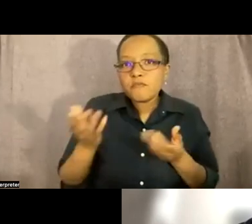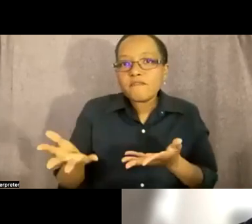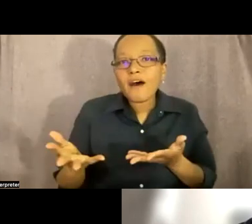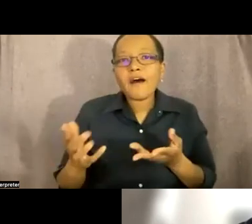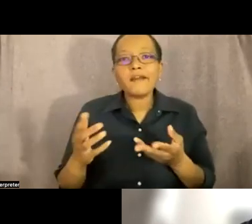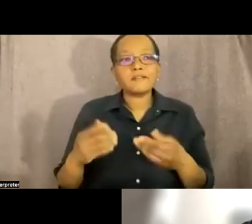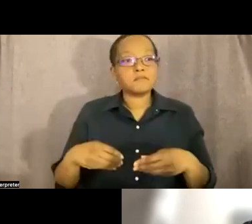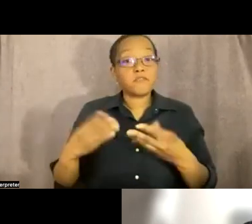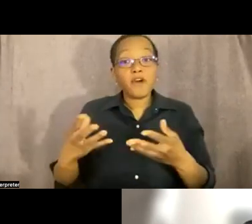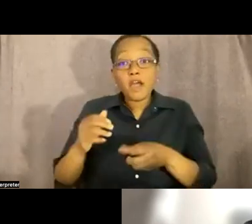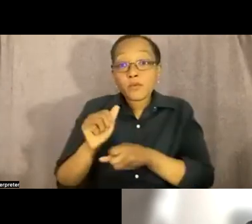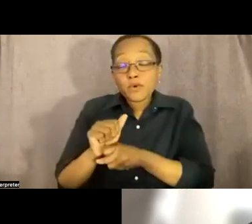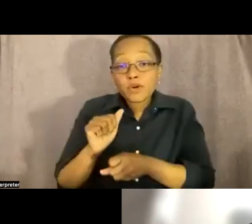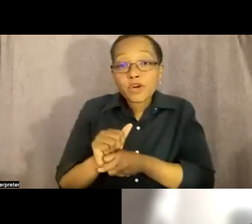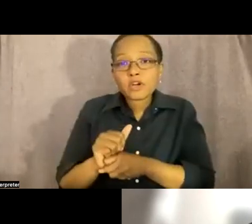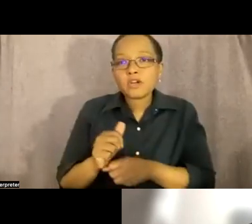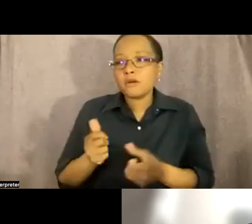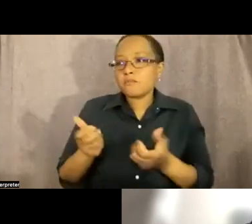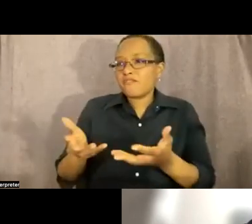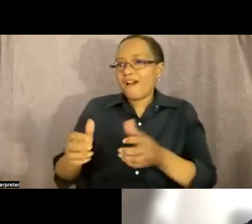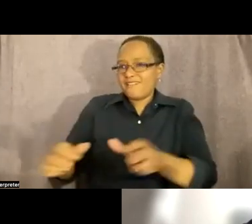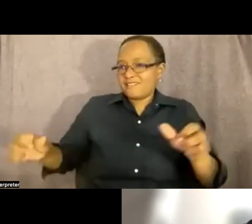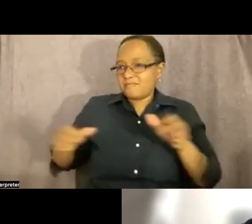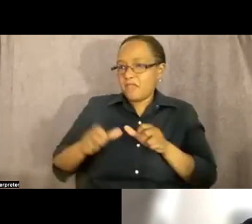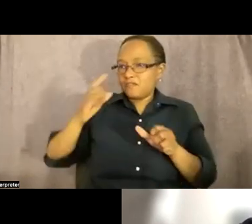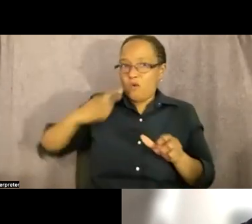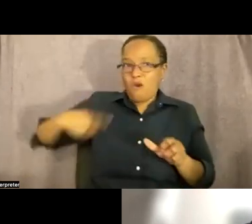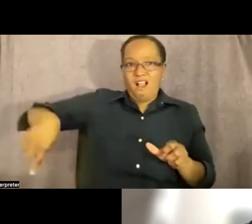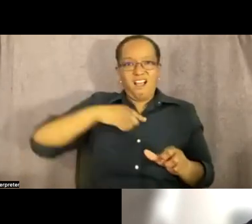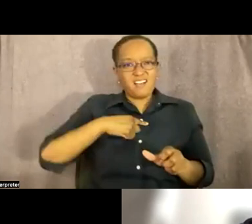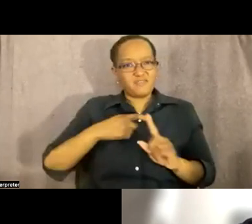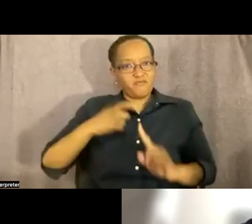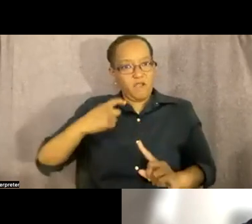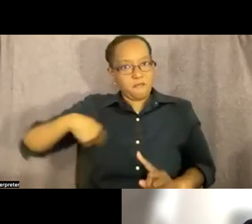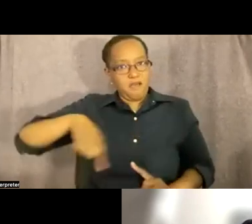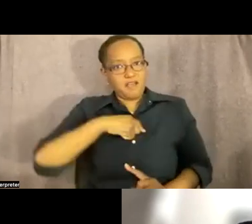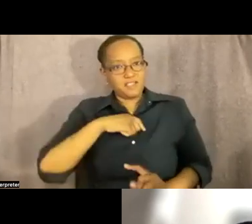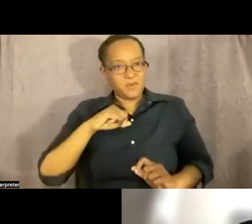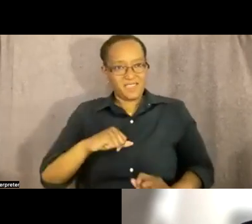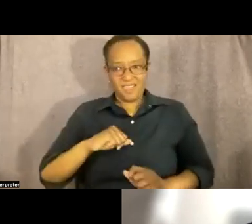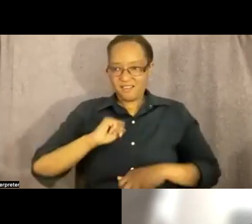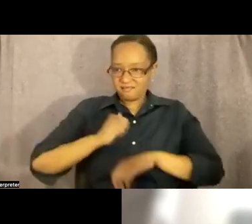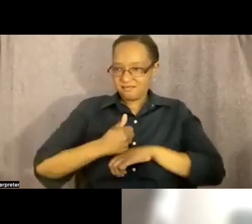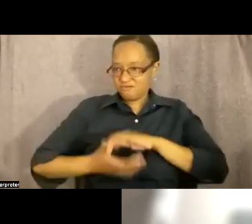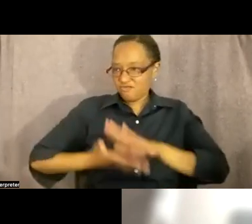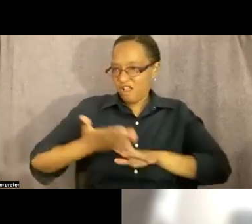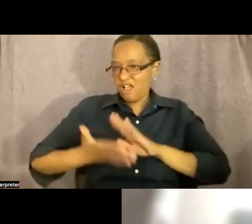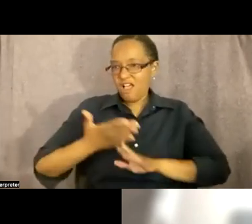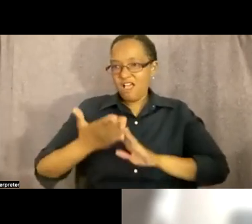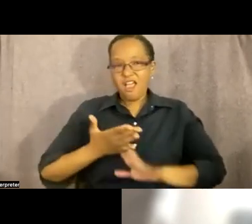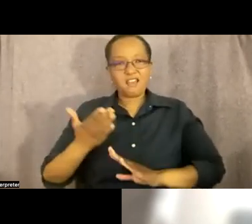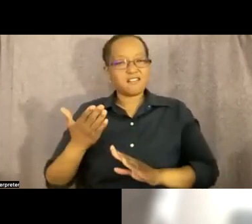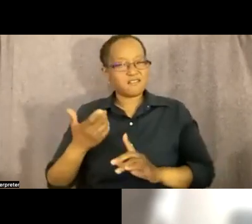you know a place where we can just for us by us where we can run this space by the forum by the community that's kind of